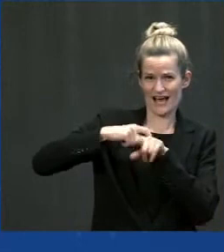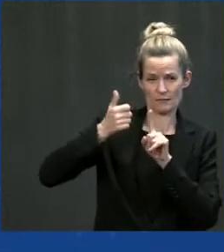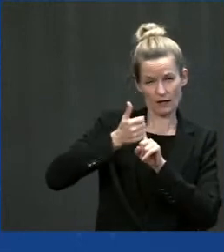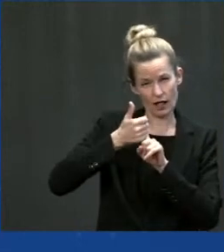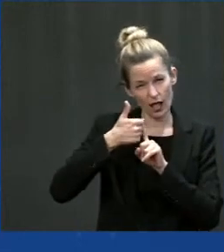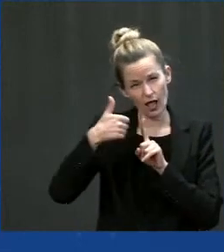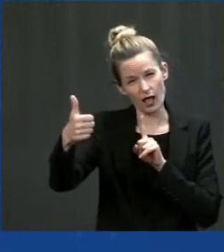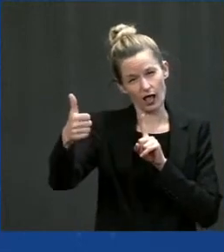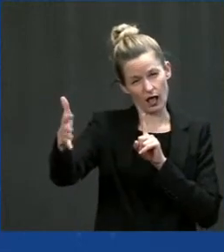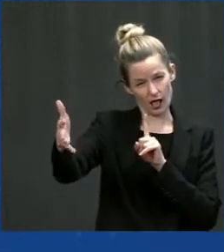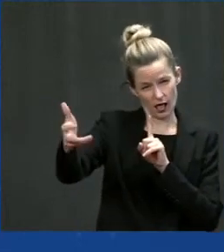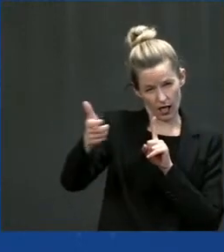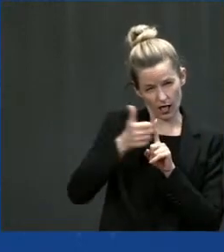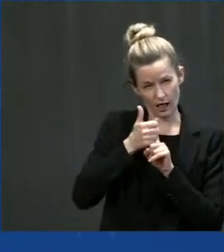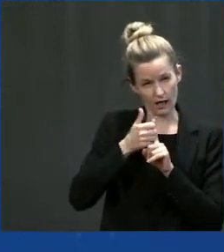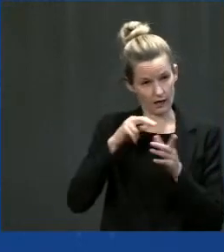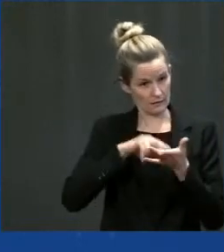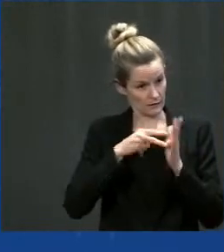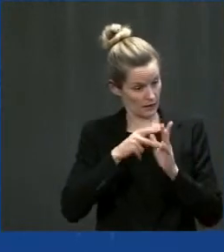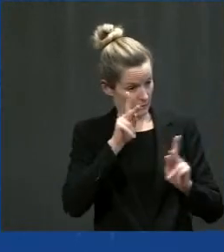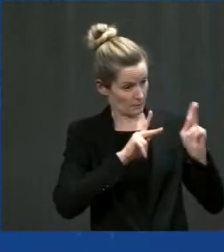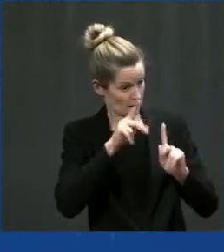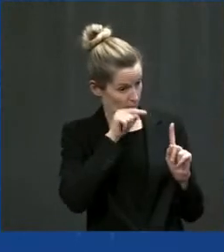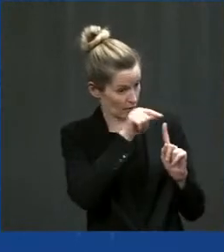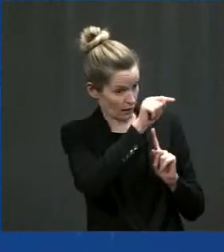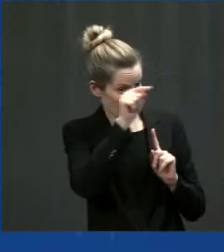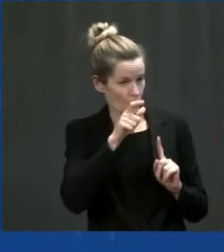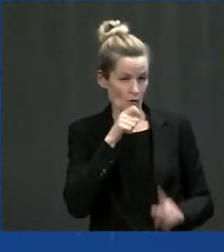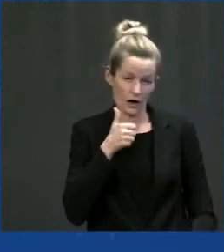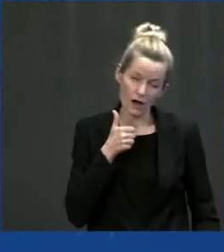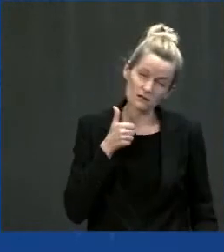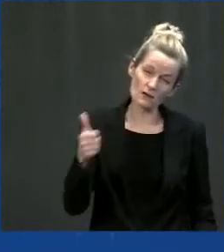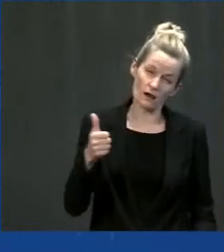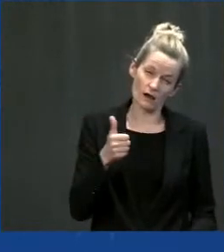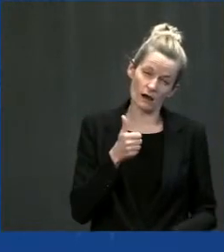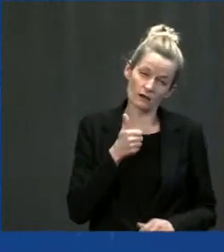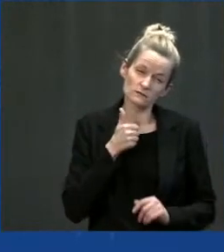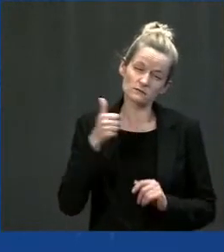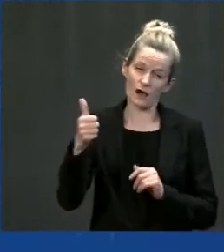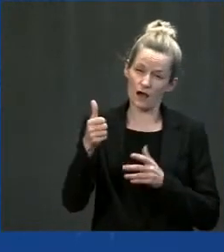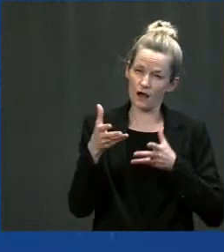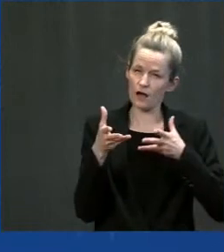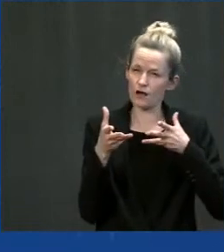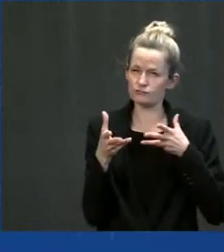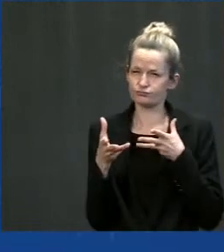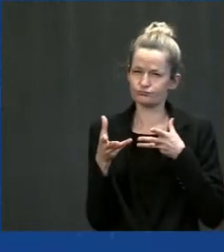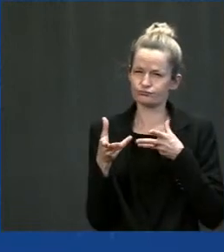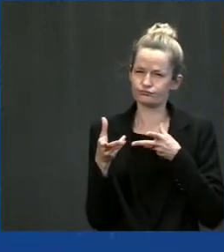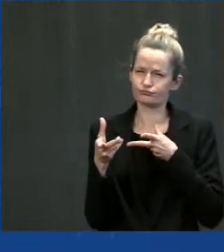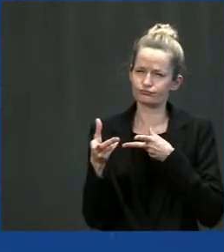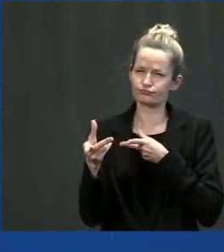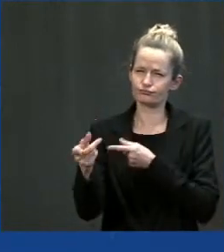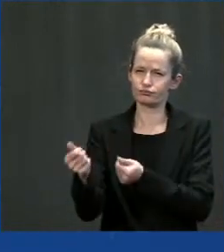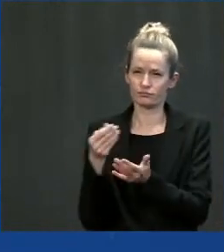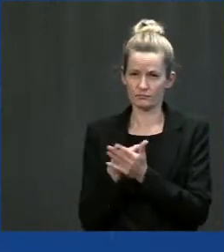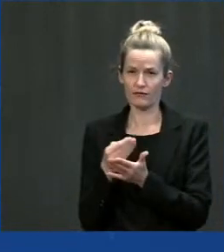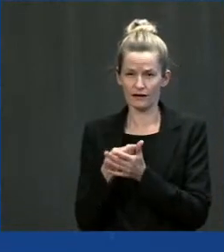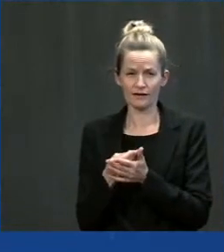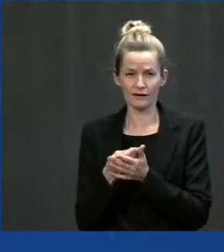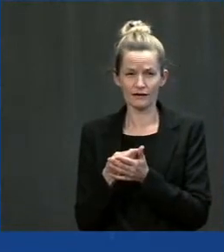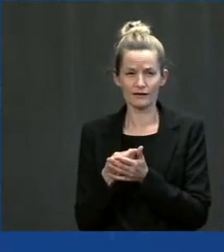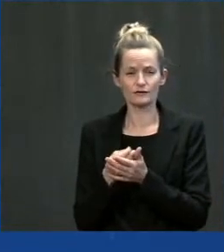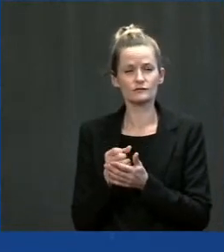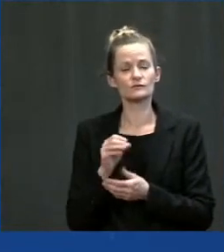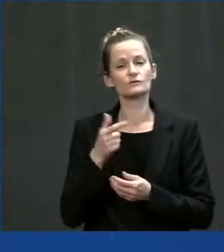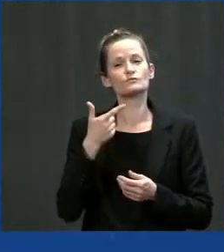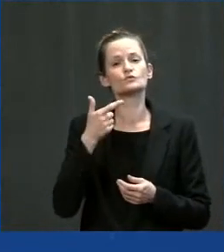those commuters a lot of money. For example, the average — the average Georgia driver, on average,